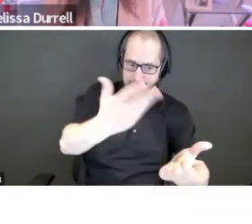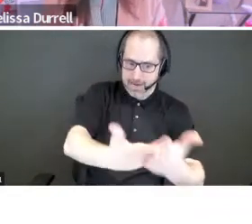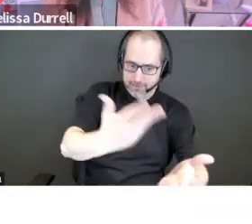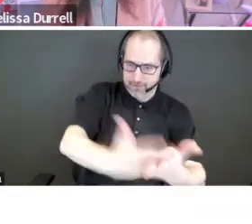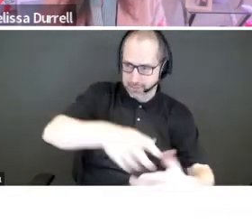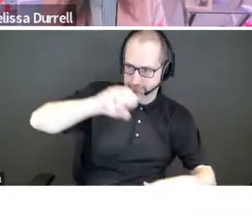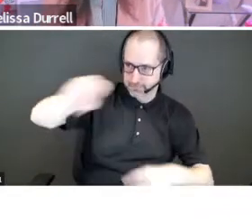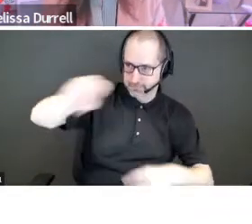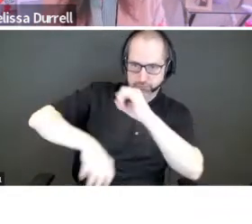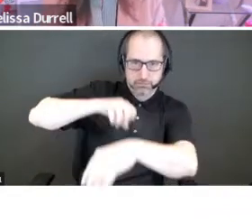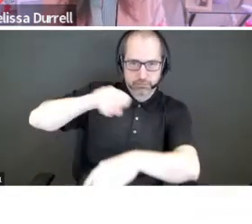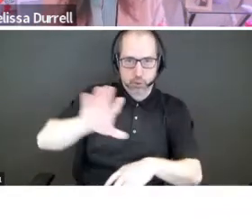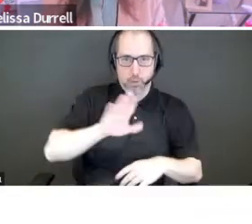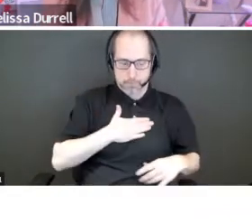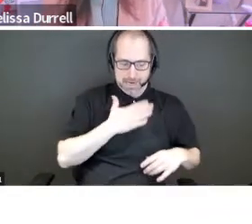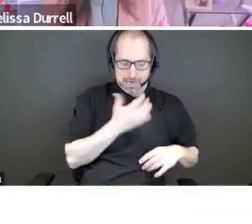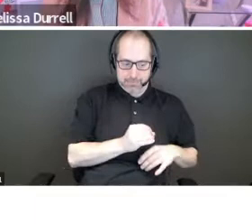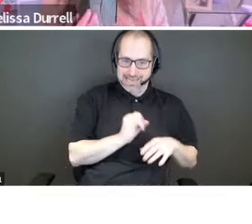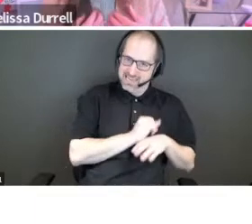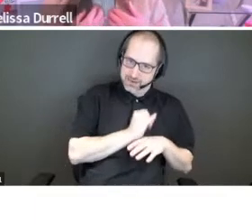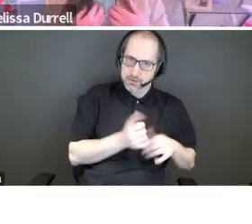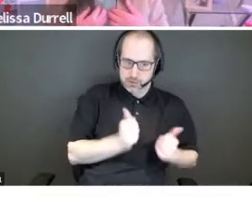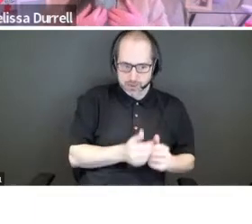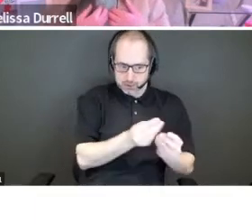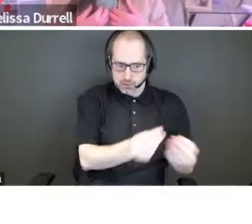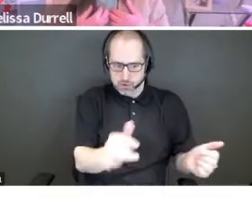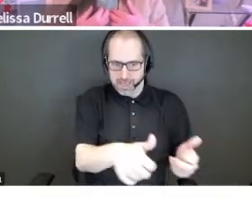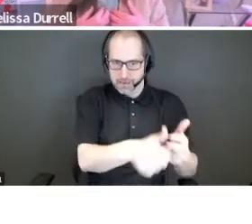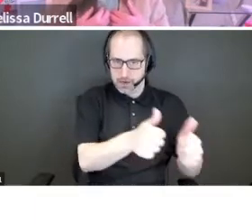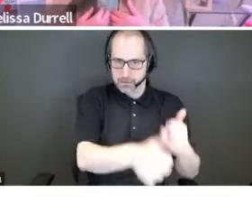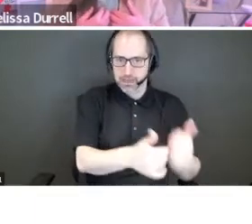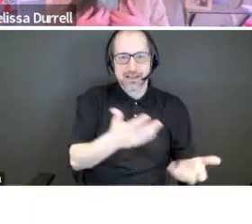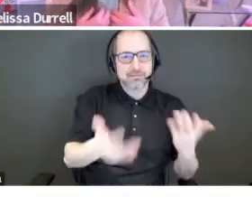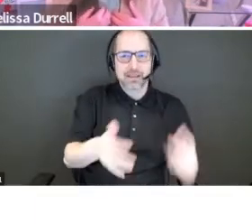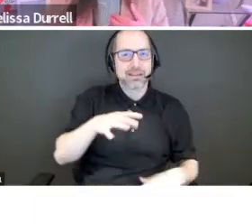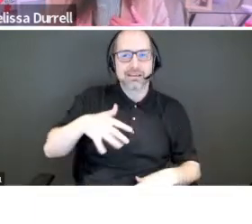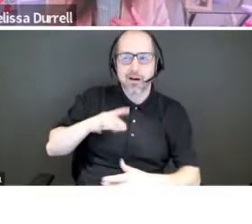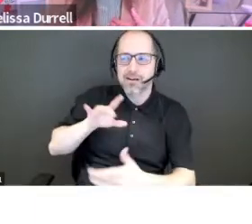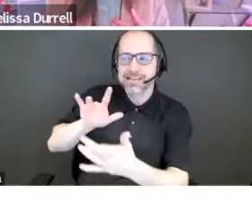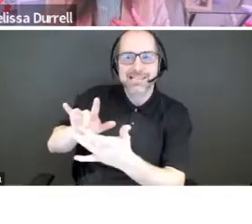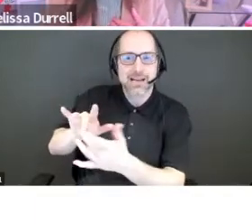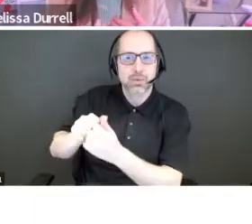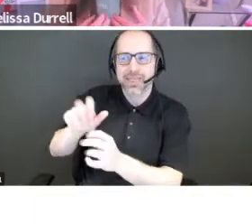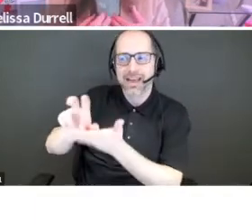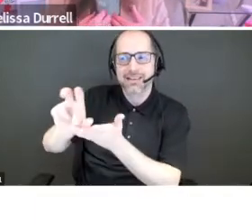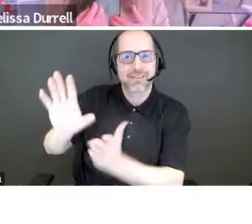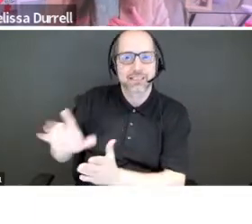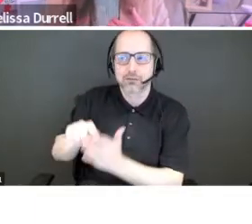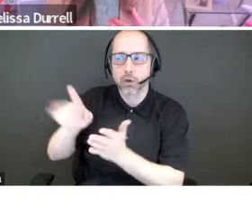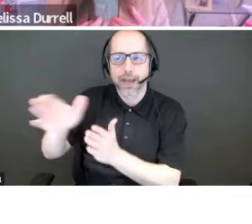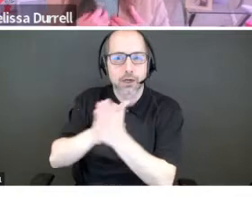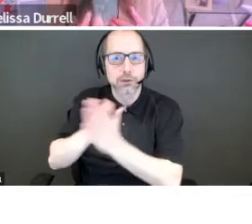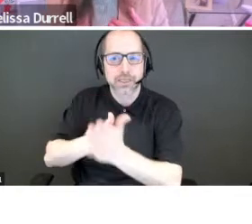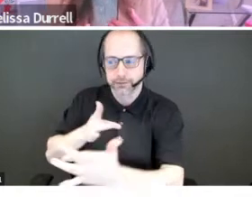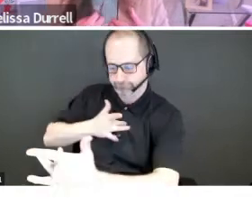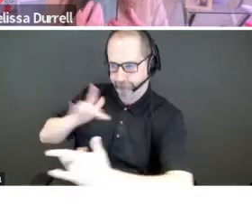is trying to solve, you may not connect in with an investor in a way that they're going to be interested. So let's